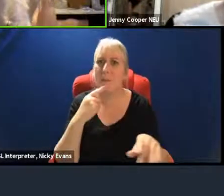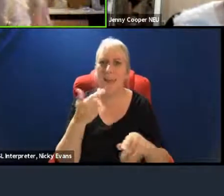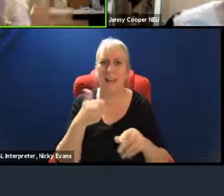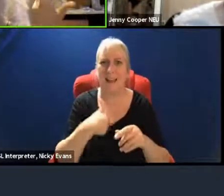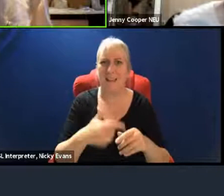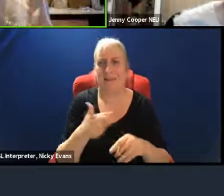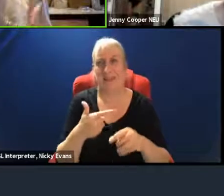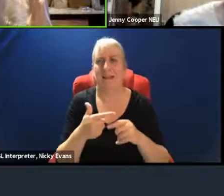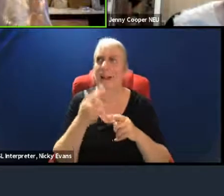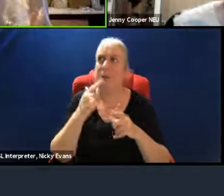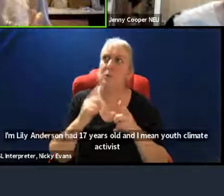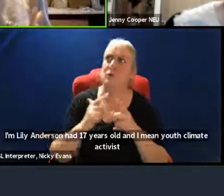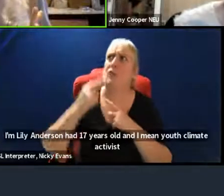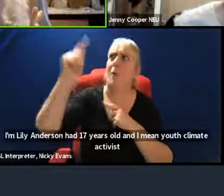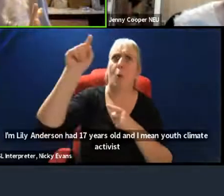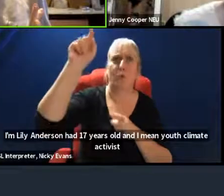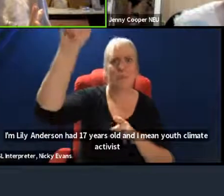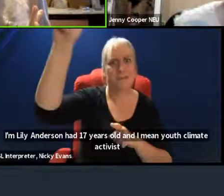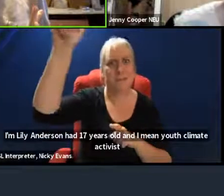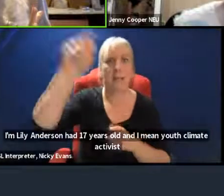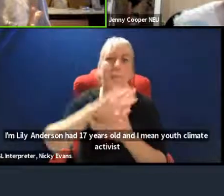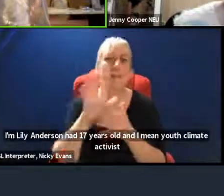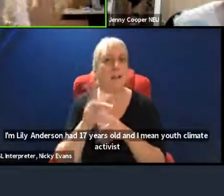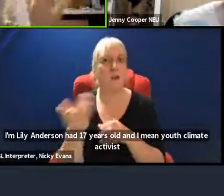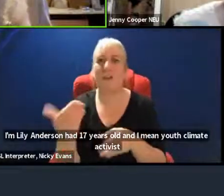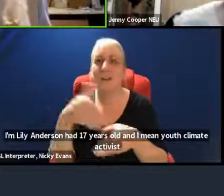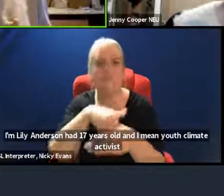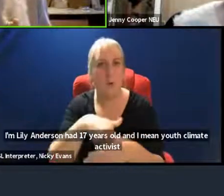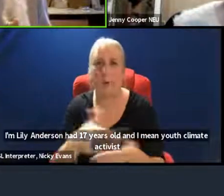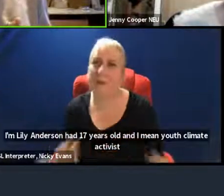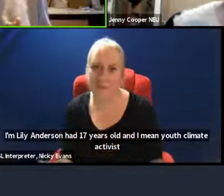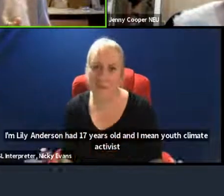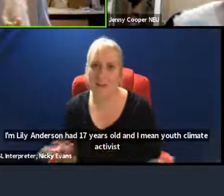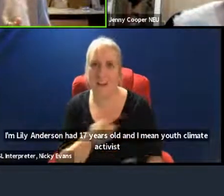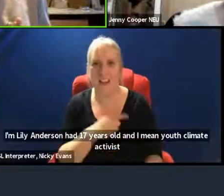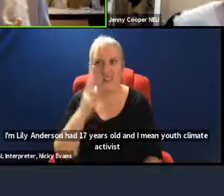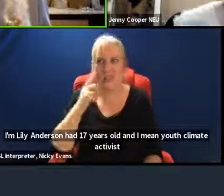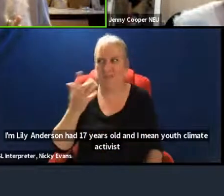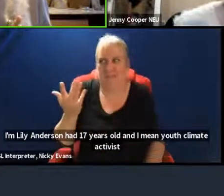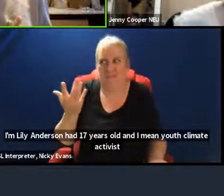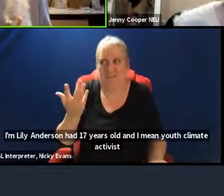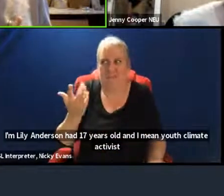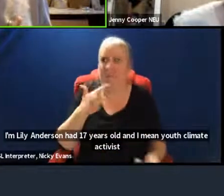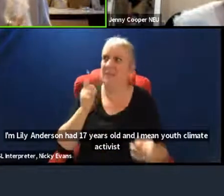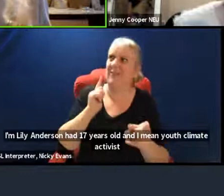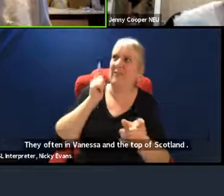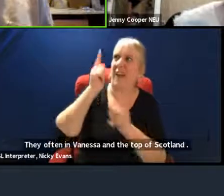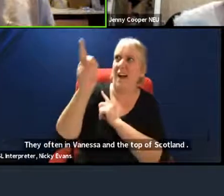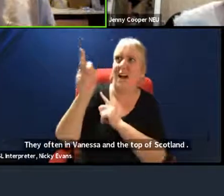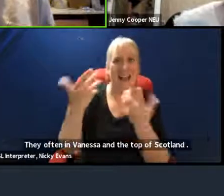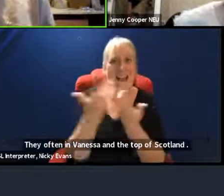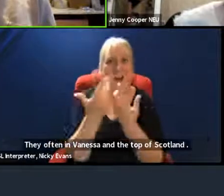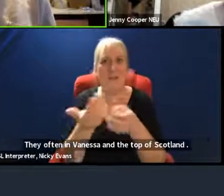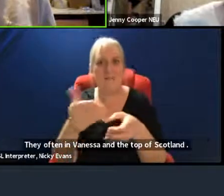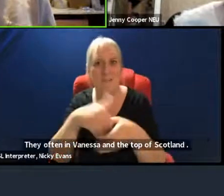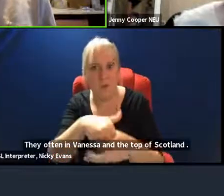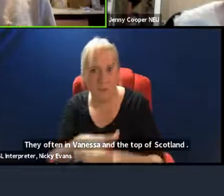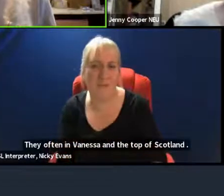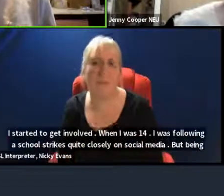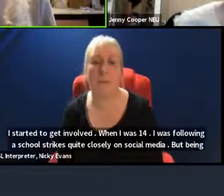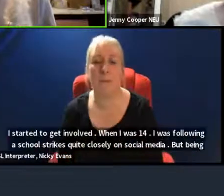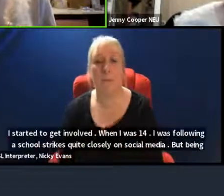I didn't really take part because I thought I can never get involved in that. And a couple months later,